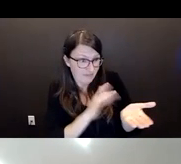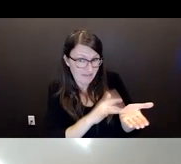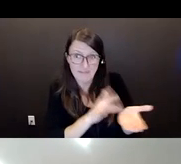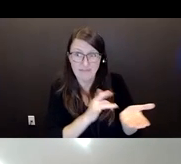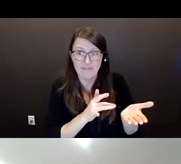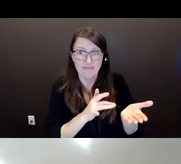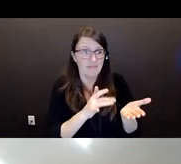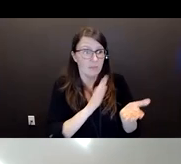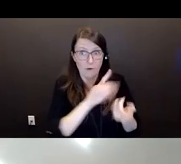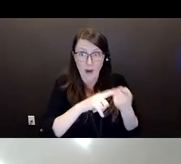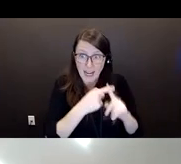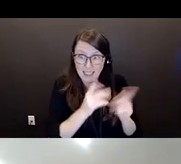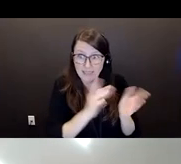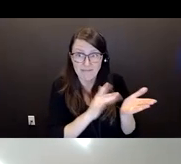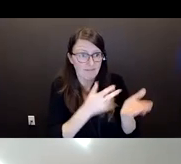financially abused?